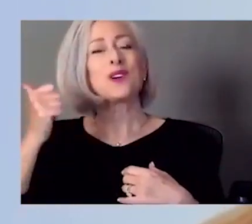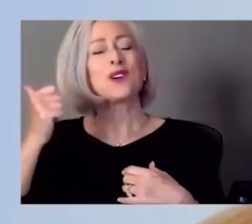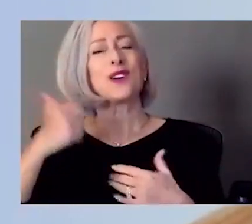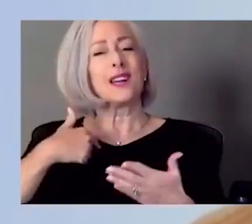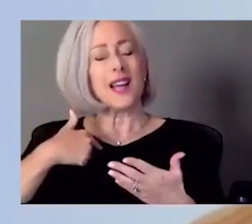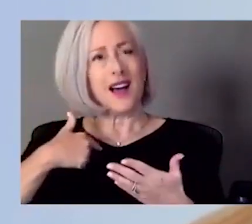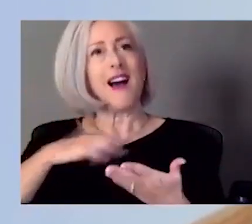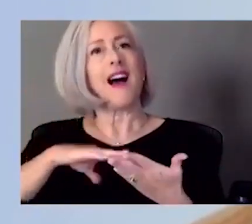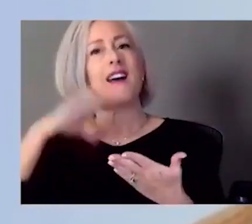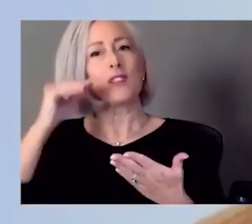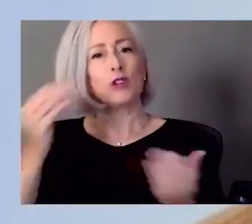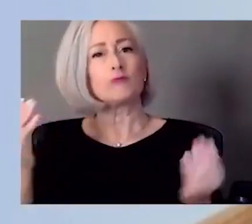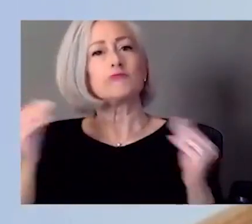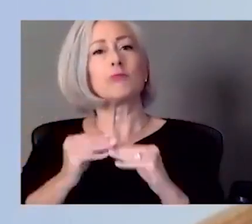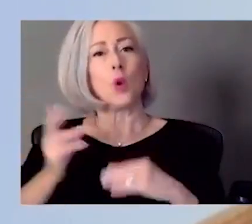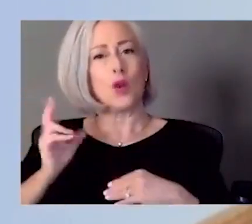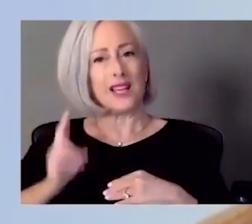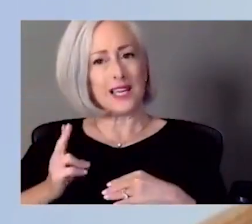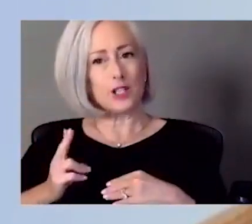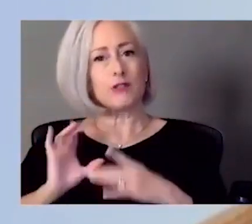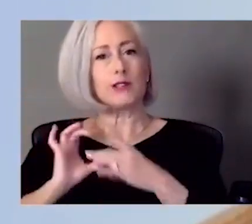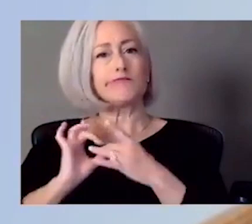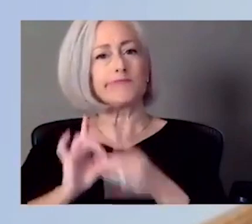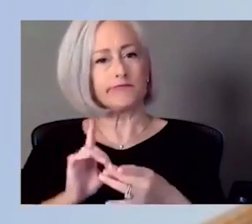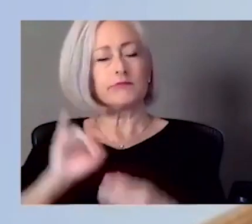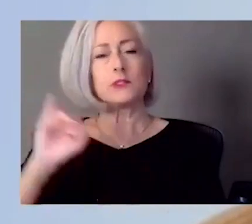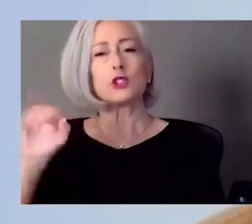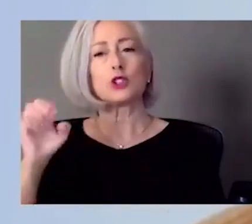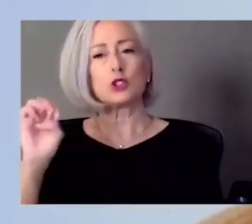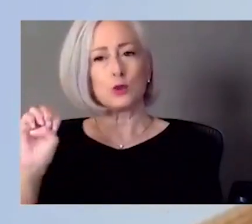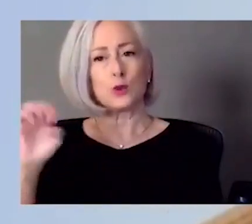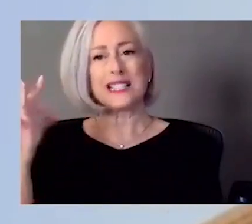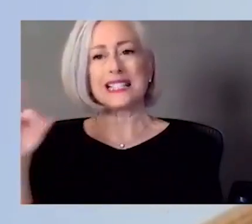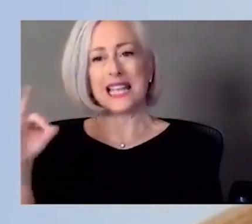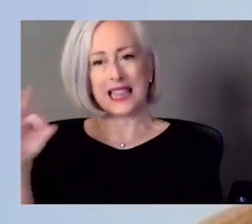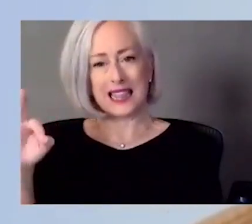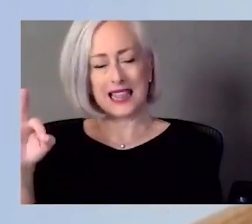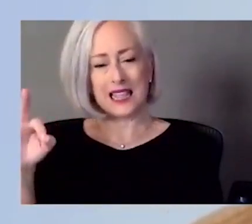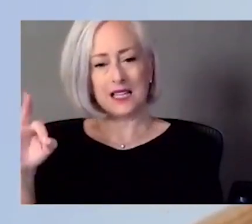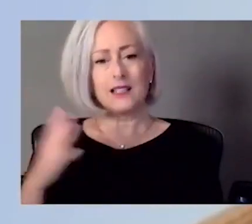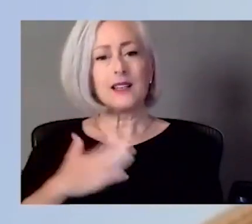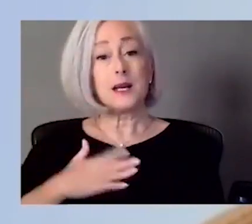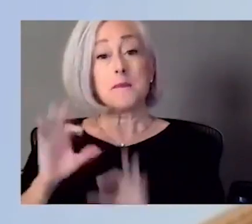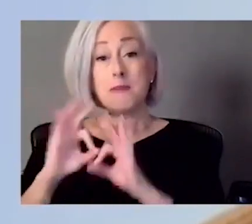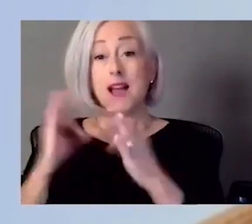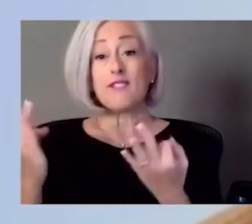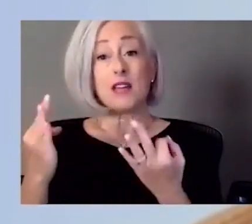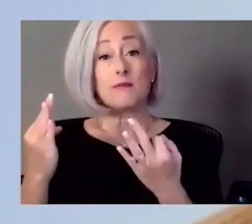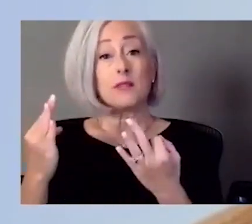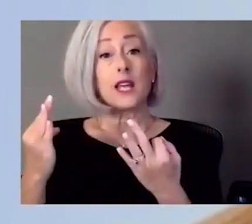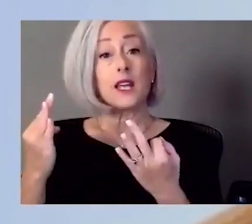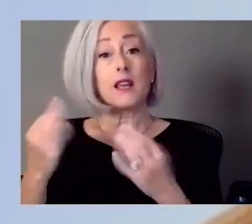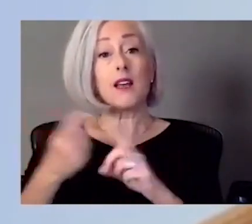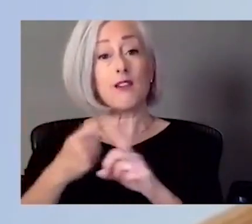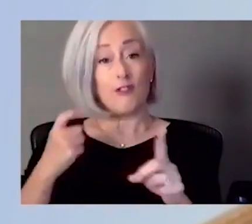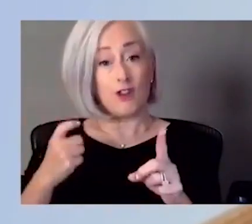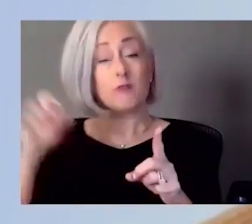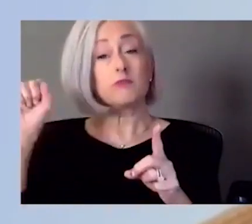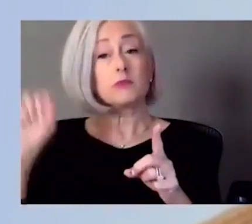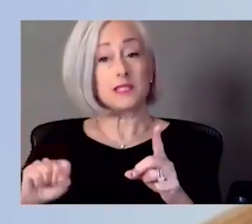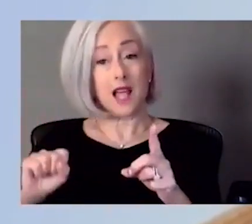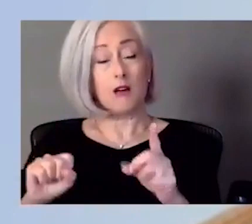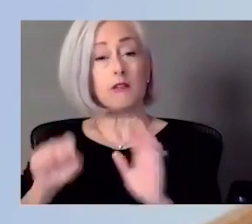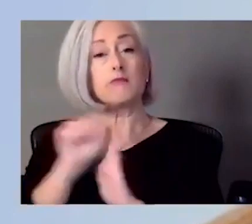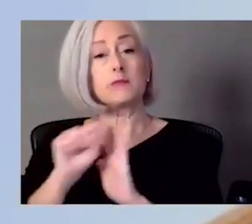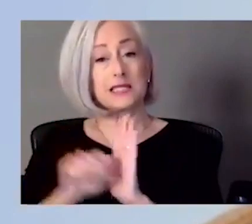history of Juneteenth and what it has meant. My family actually hails from the South, from Louisiana. And